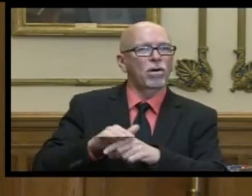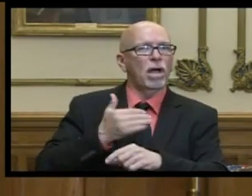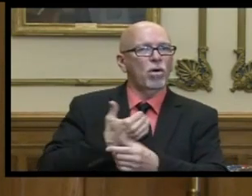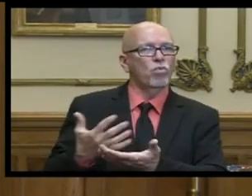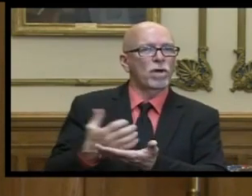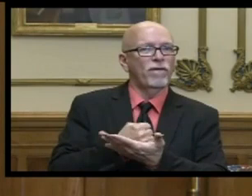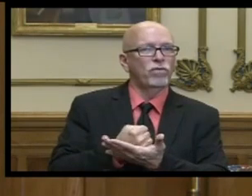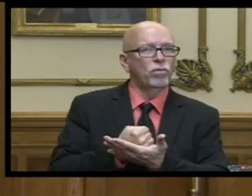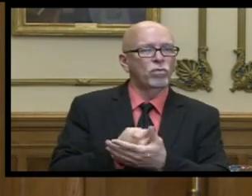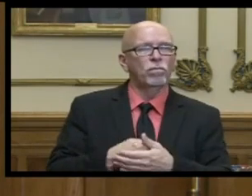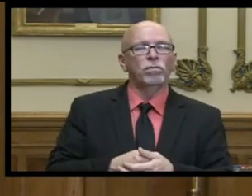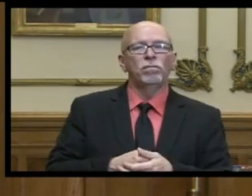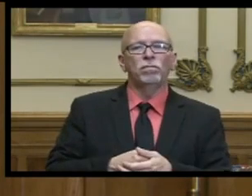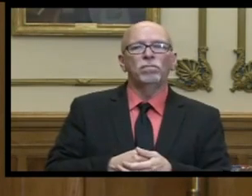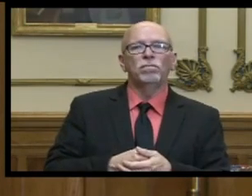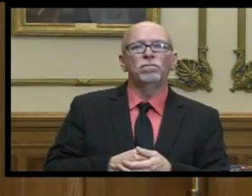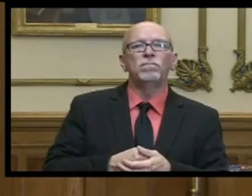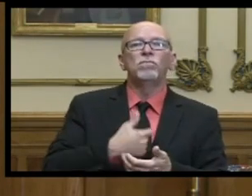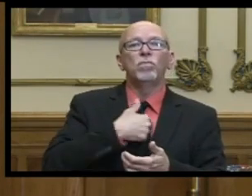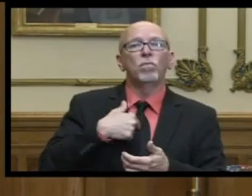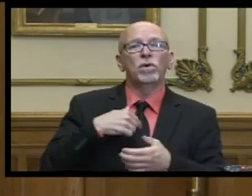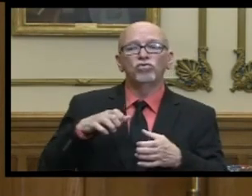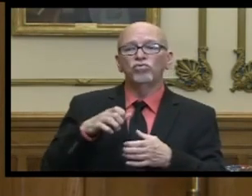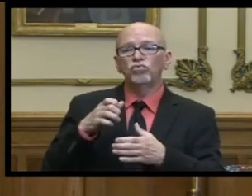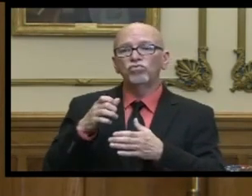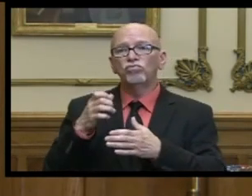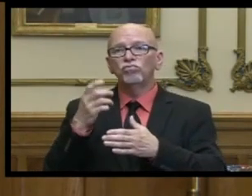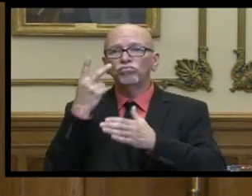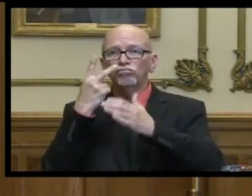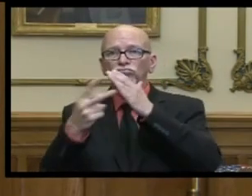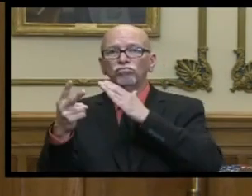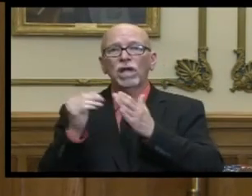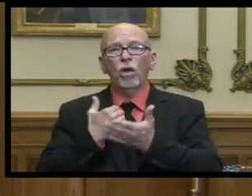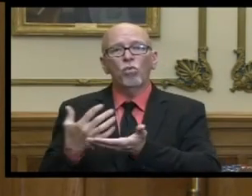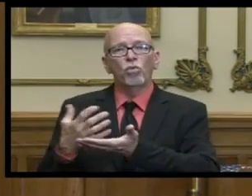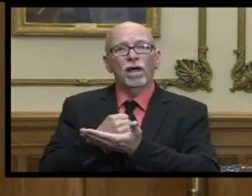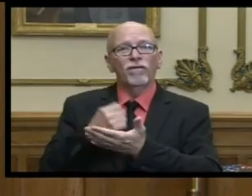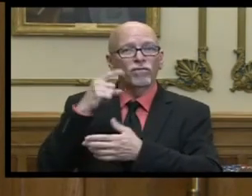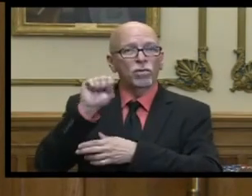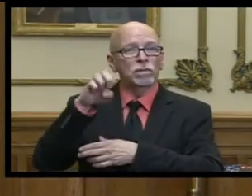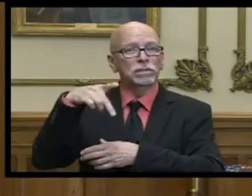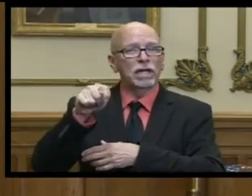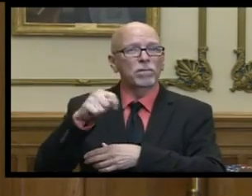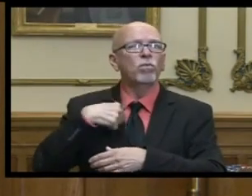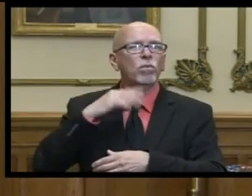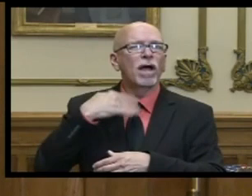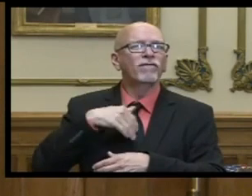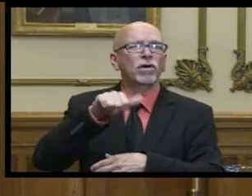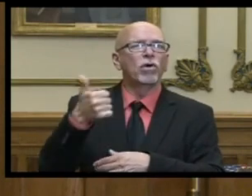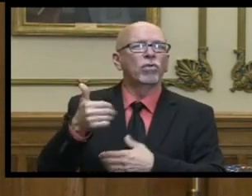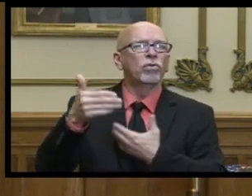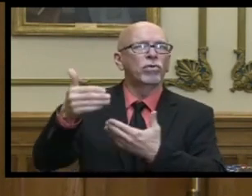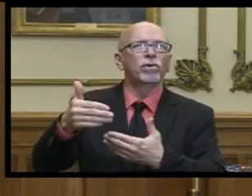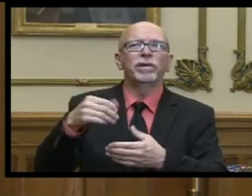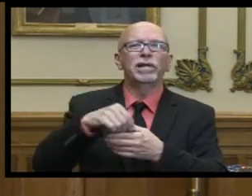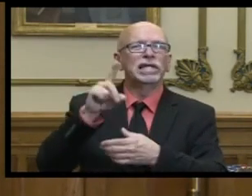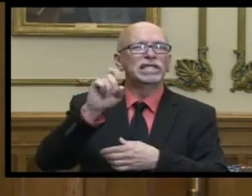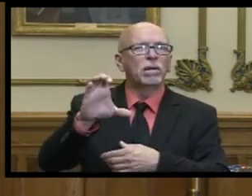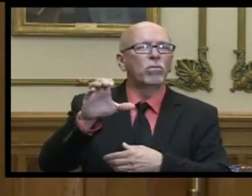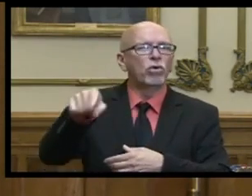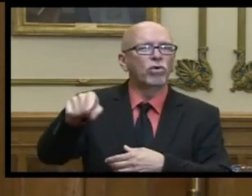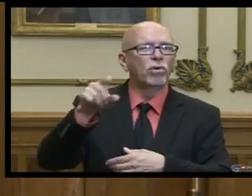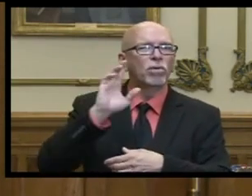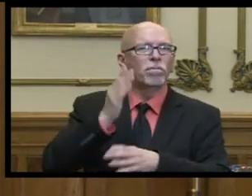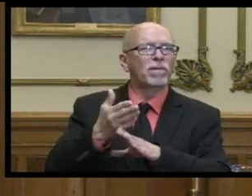revenues and so when we do a revenue forecast this september an updated forecast there will be another one in in december